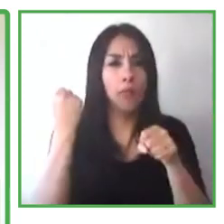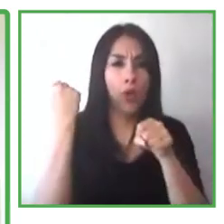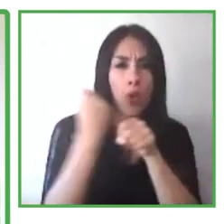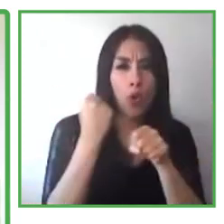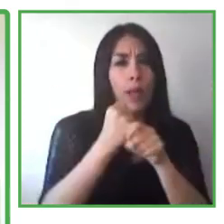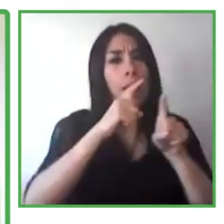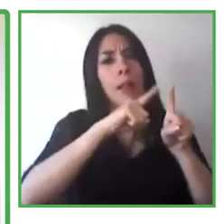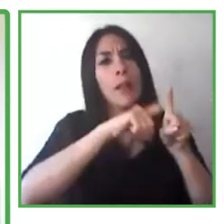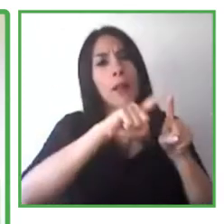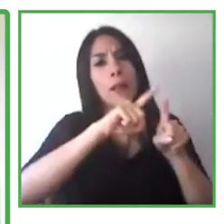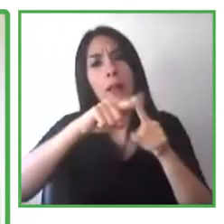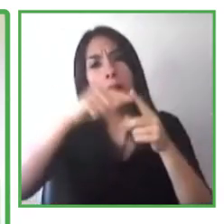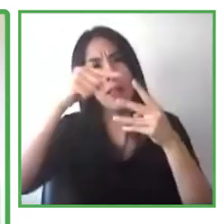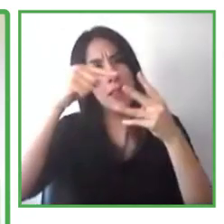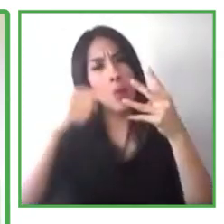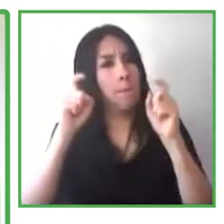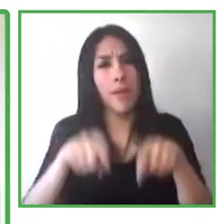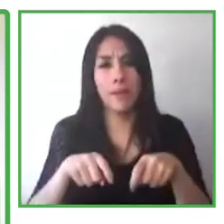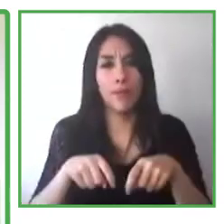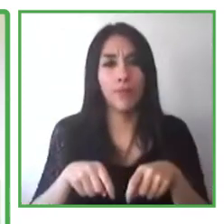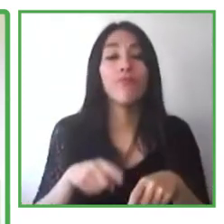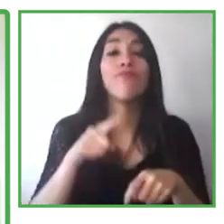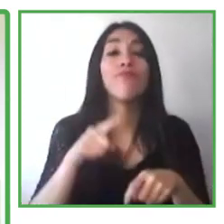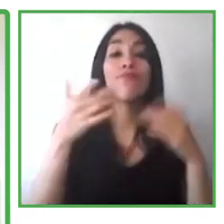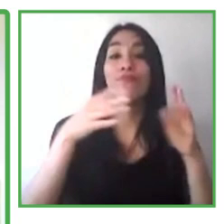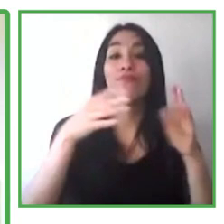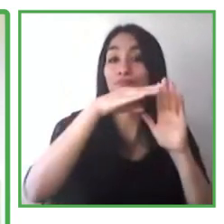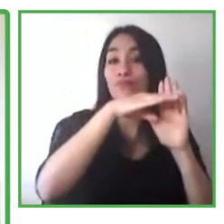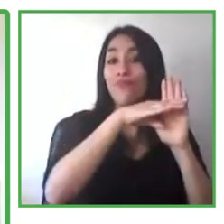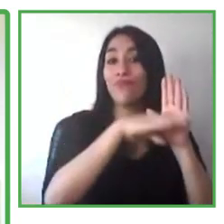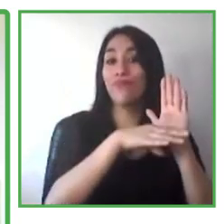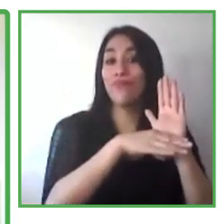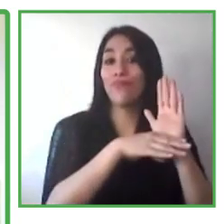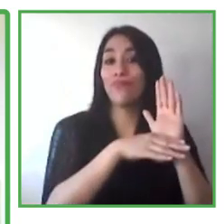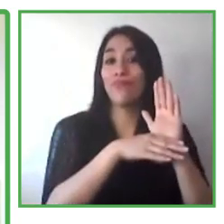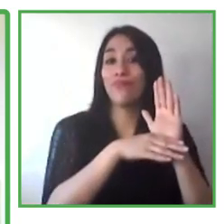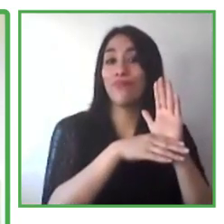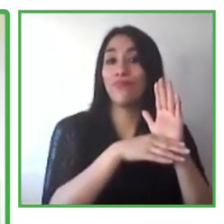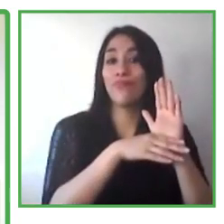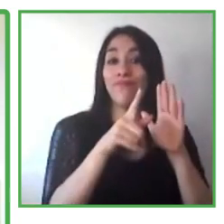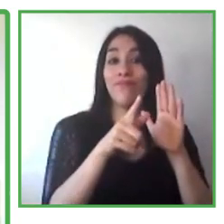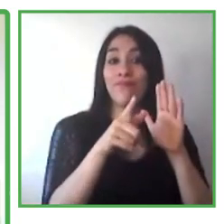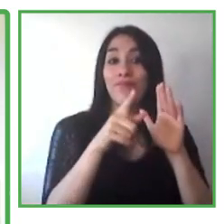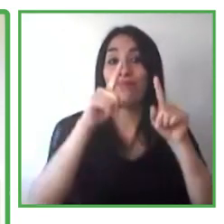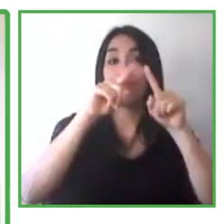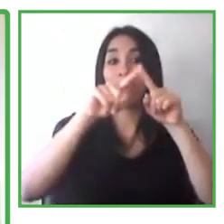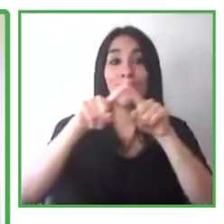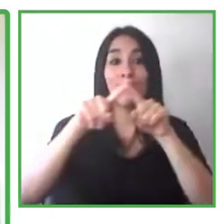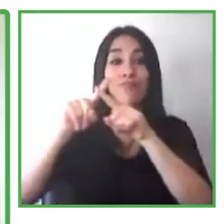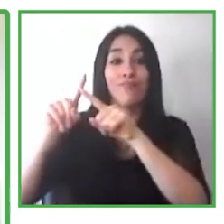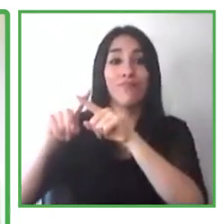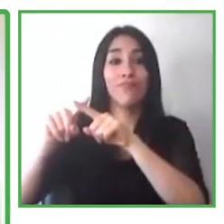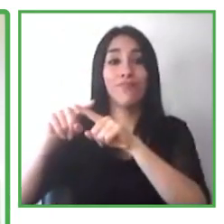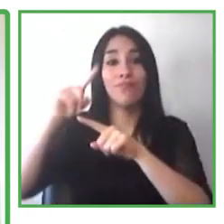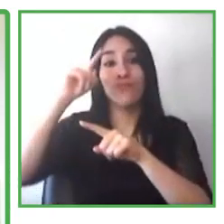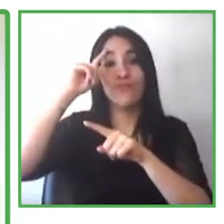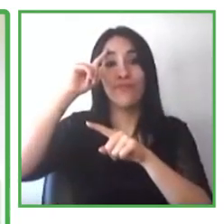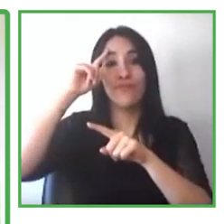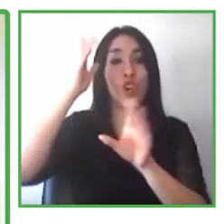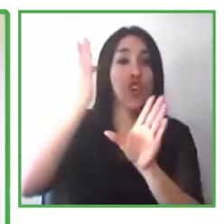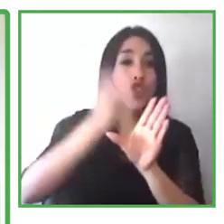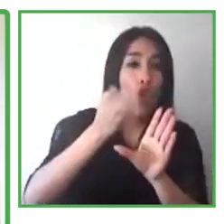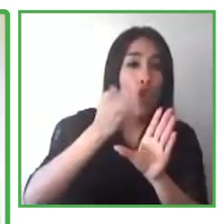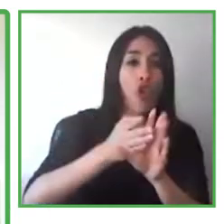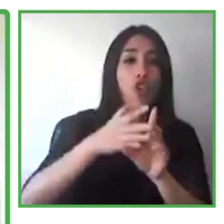165 teams, 117 software engineers, five data scientists, and four